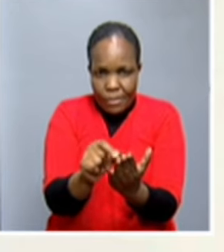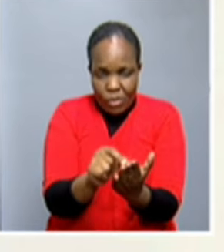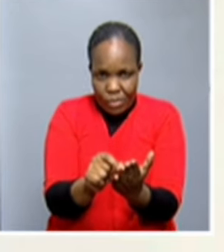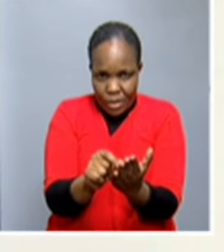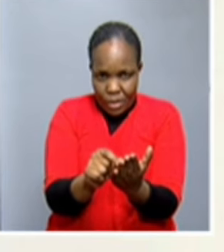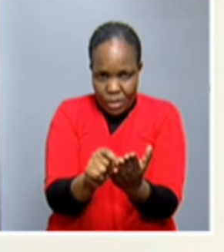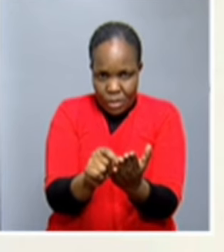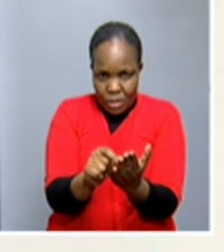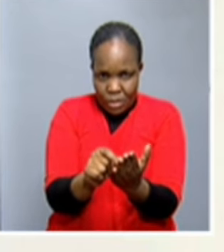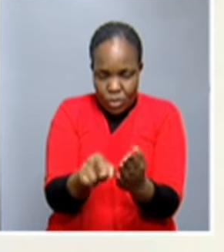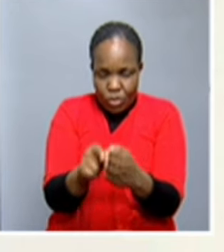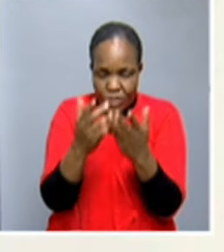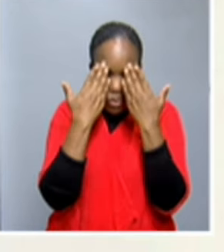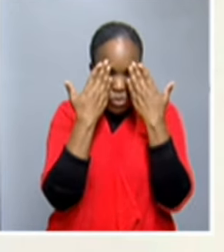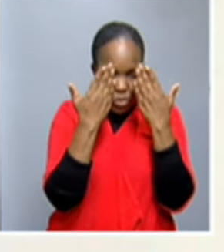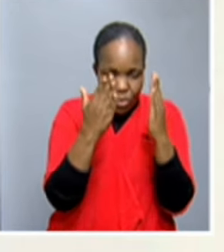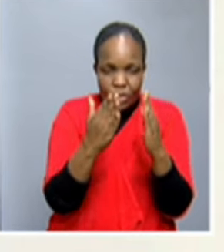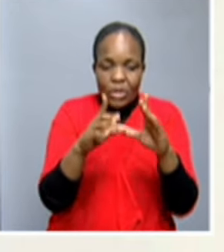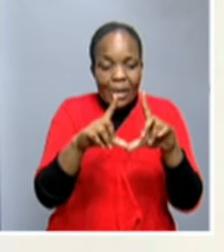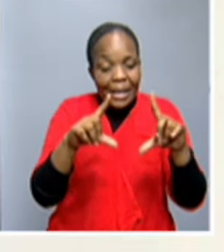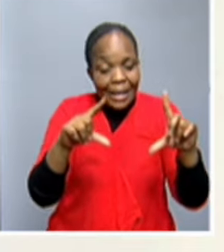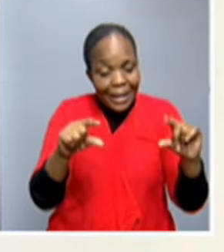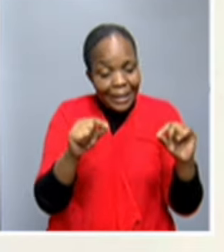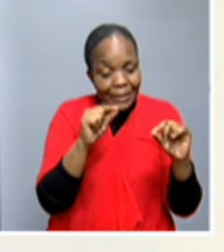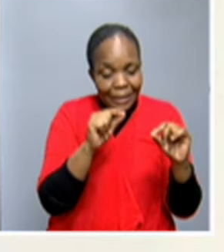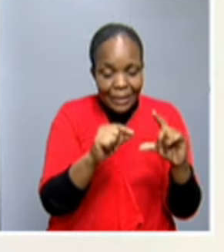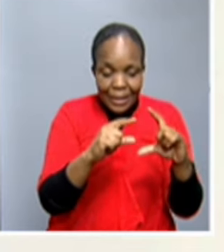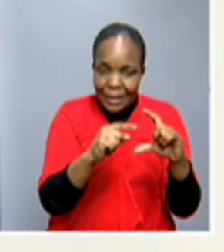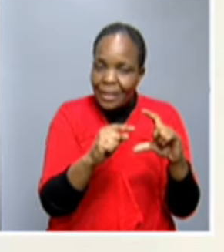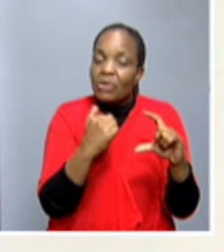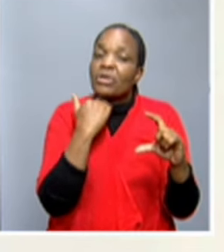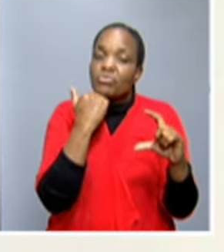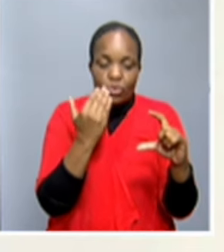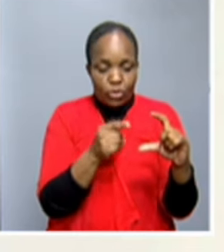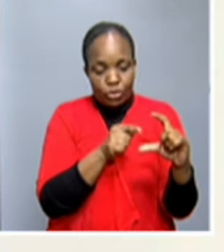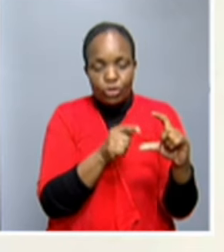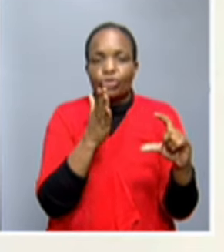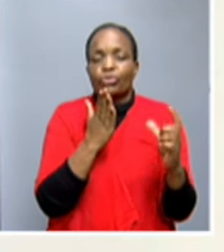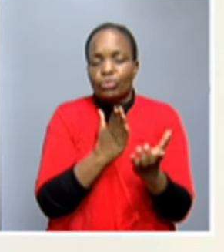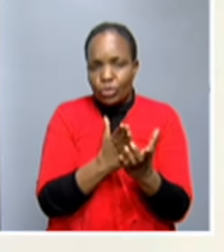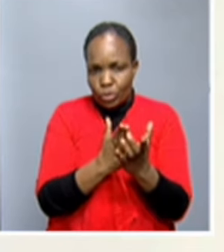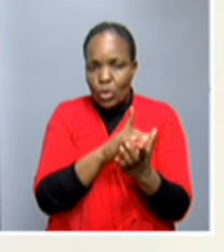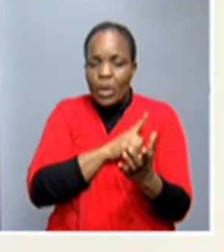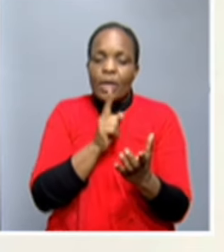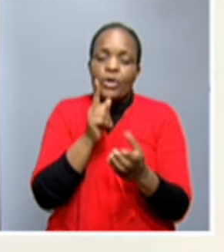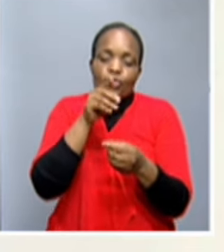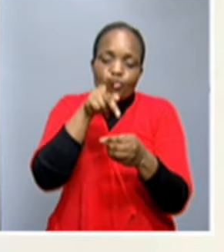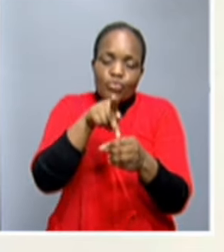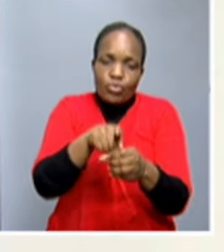important for one to have a registration card or for one to participate in this coming